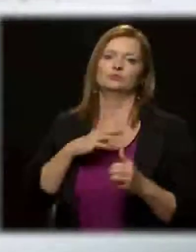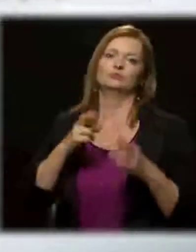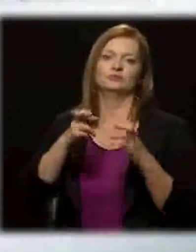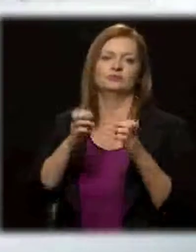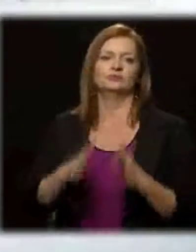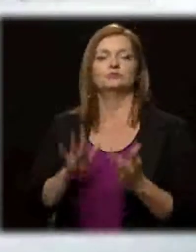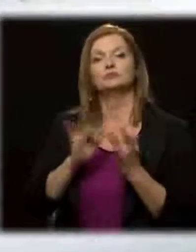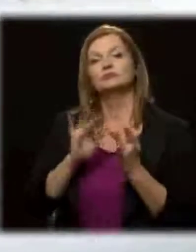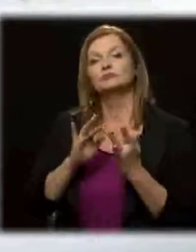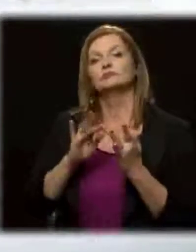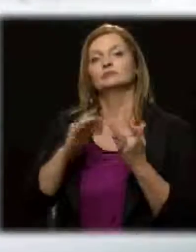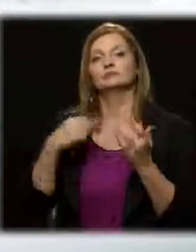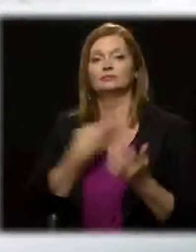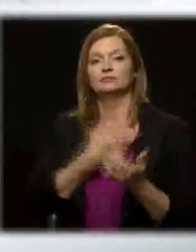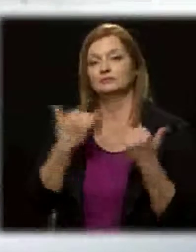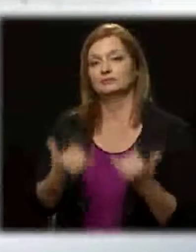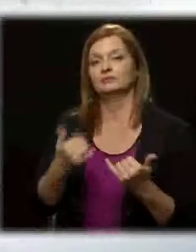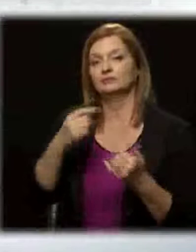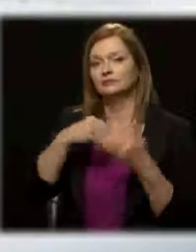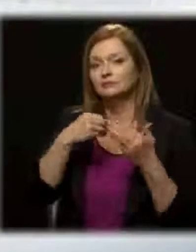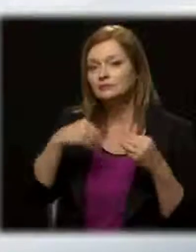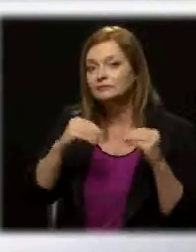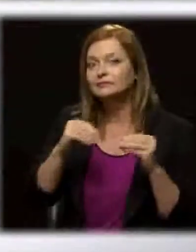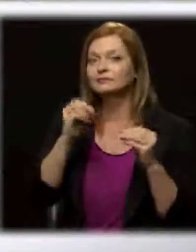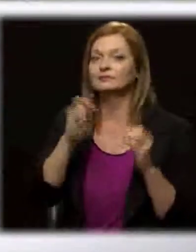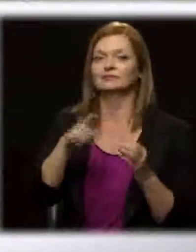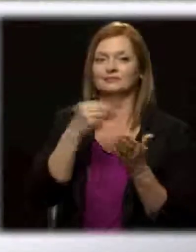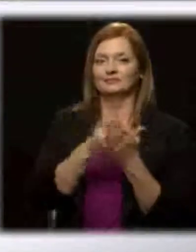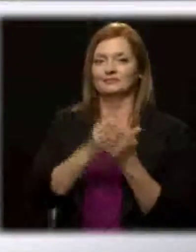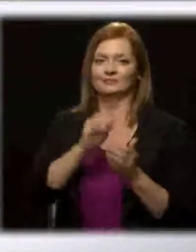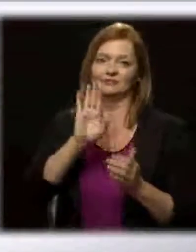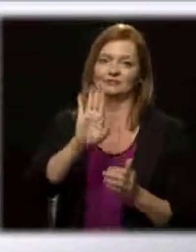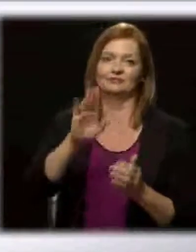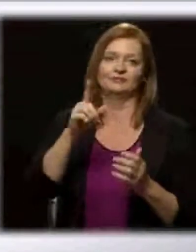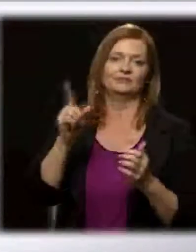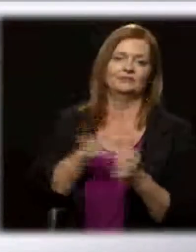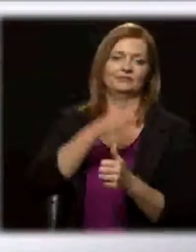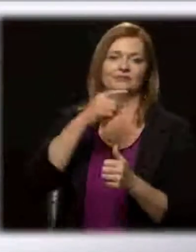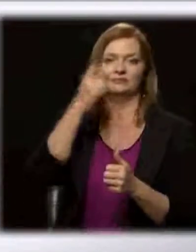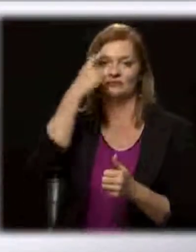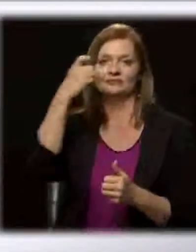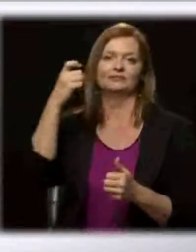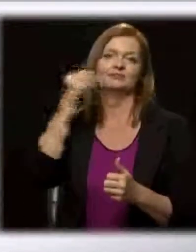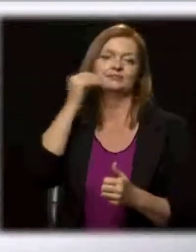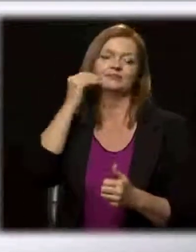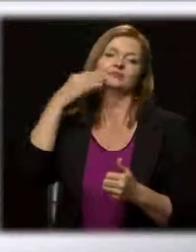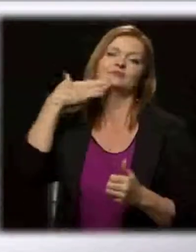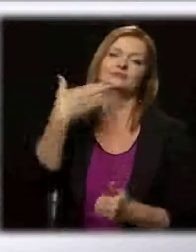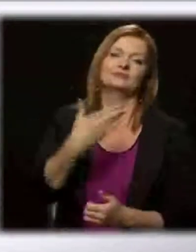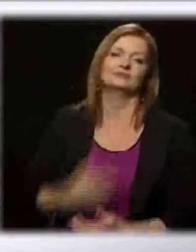needs. Call today or visit their website to sell or buy your dream home. There's no time like now to get moving. For more information about this advertiser, go to kitv.com.